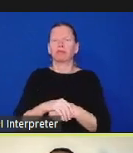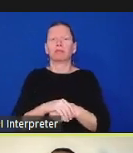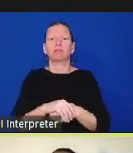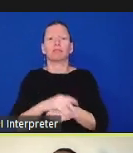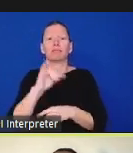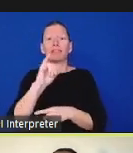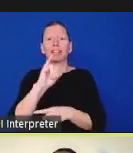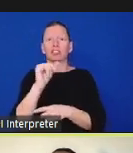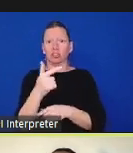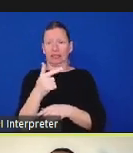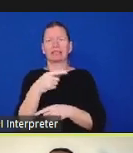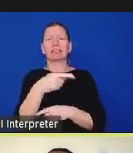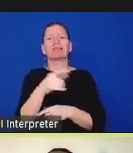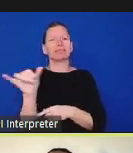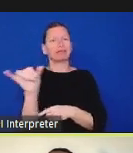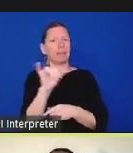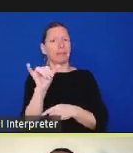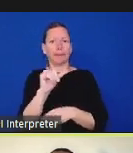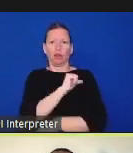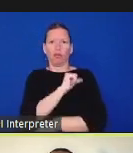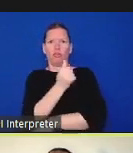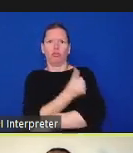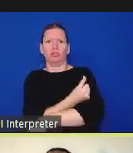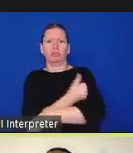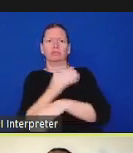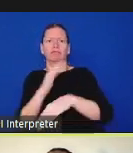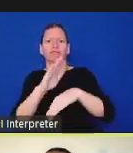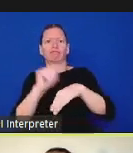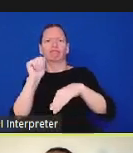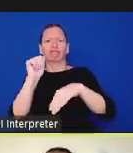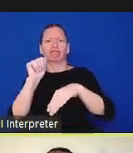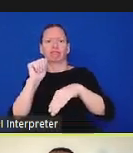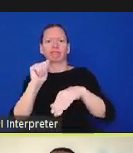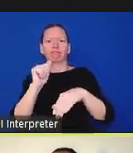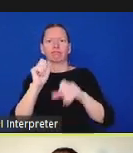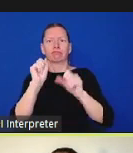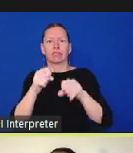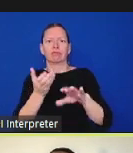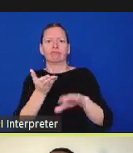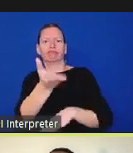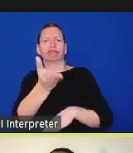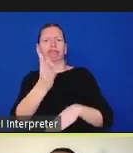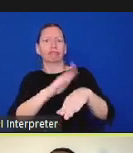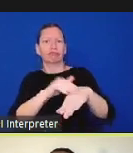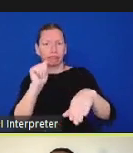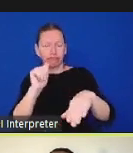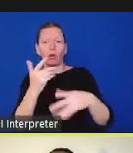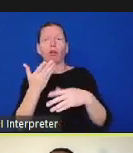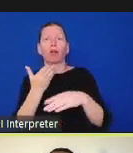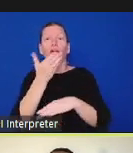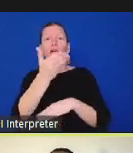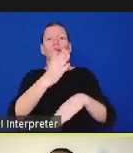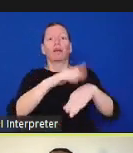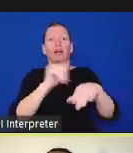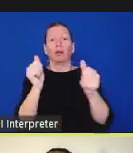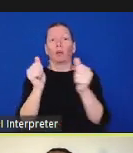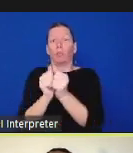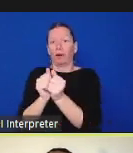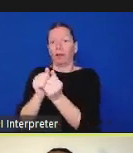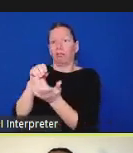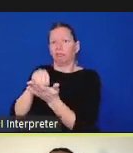for the same again exactly the same situation when it's necessary important to examine one of those following three things